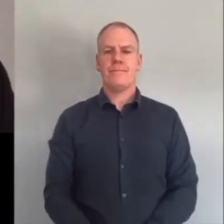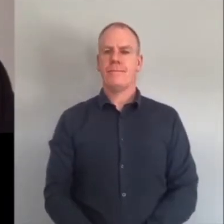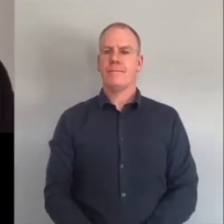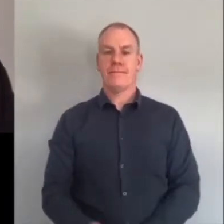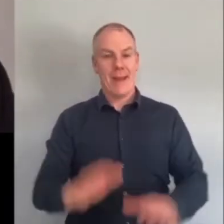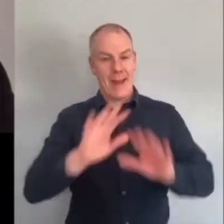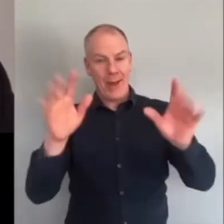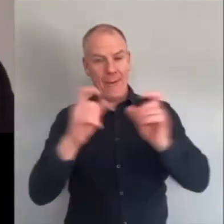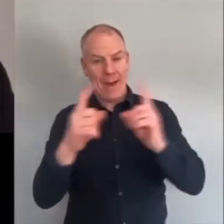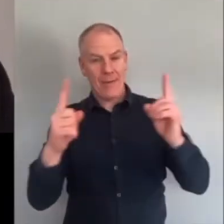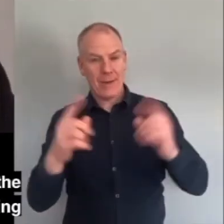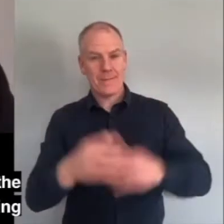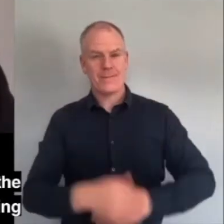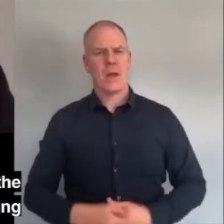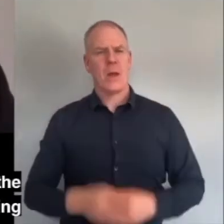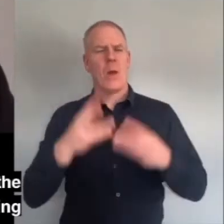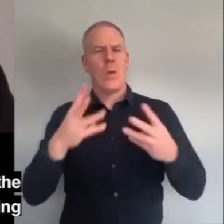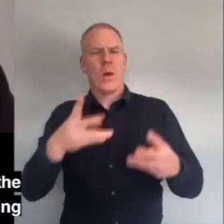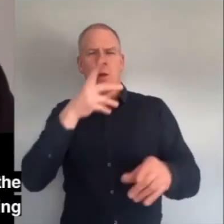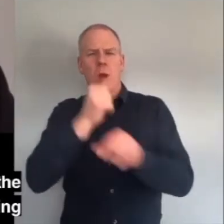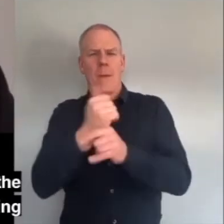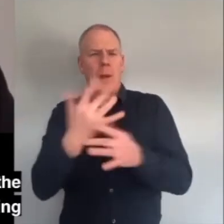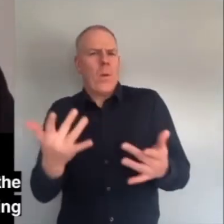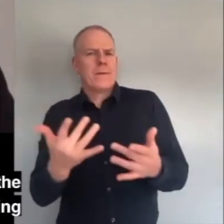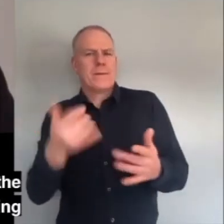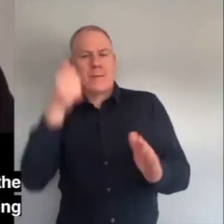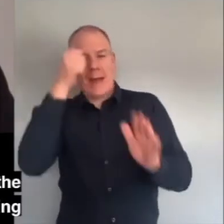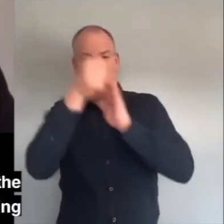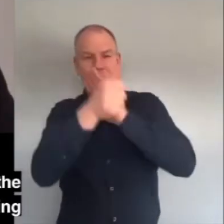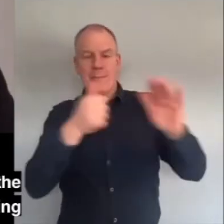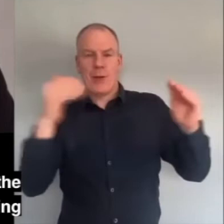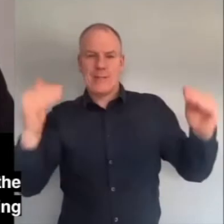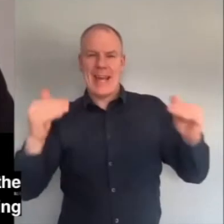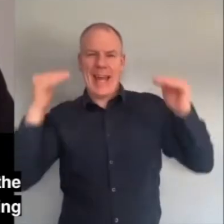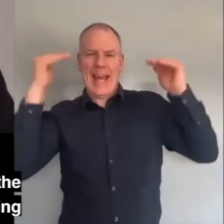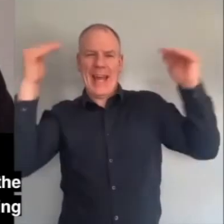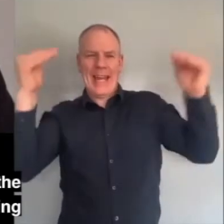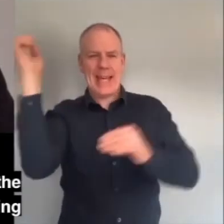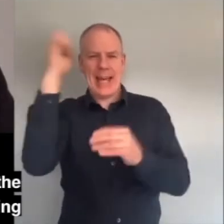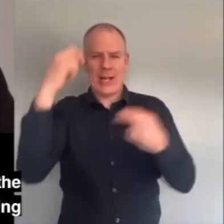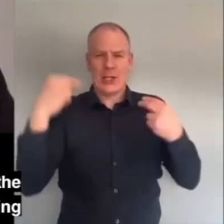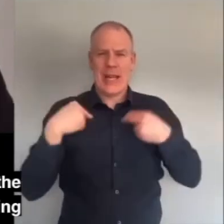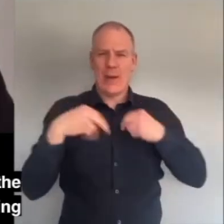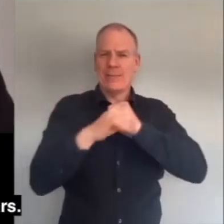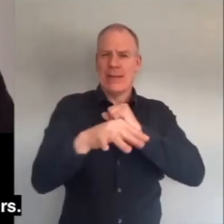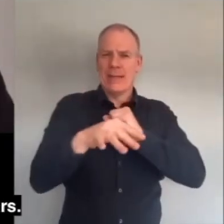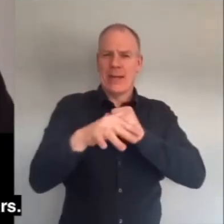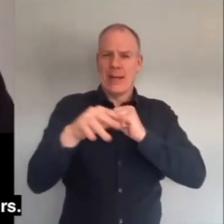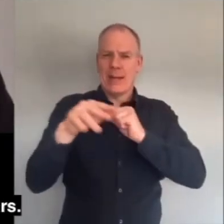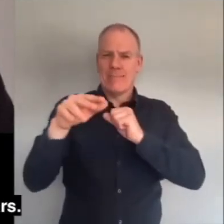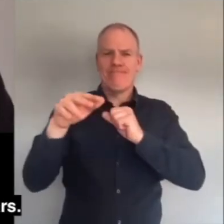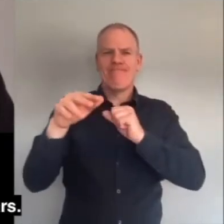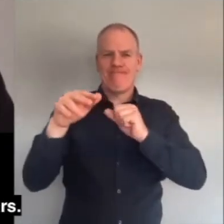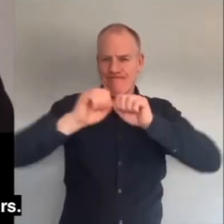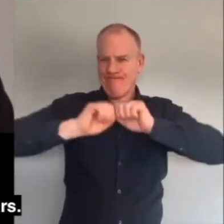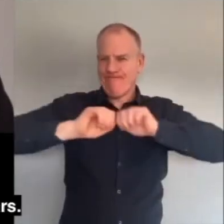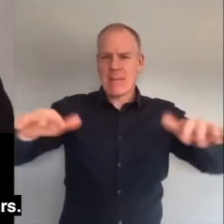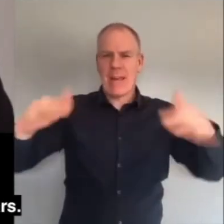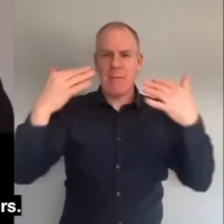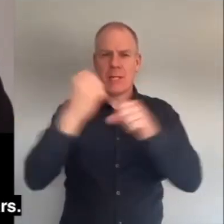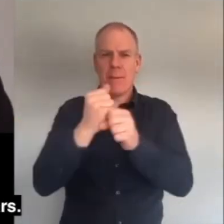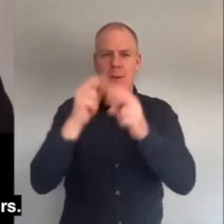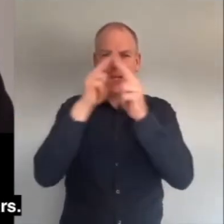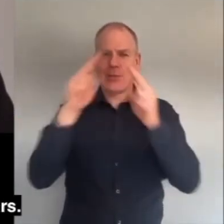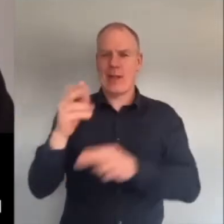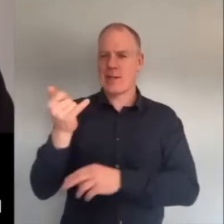Hello, everyone. I want to talk about the experience of the elite English language media in covering international affairs these last five